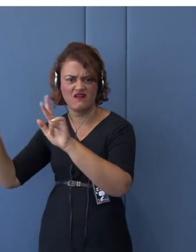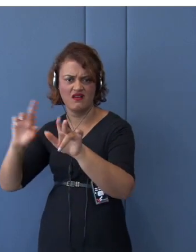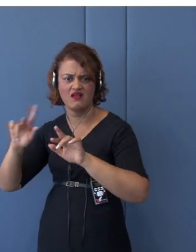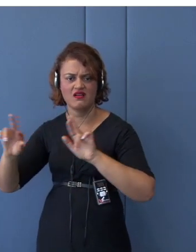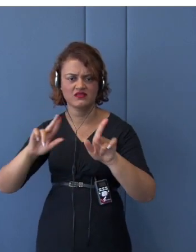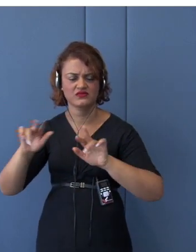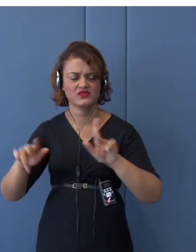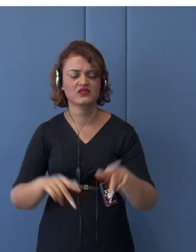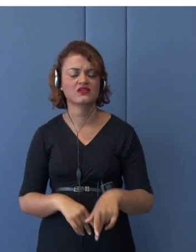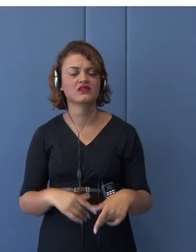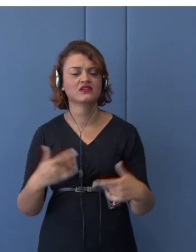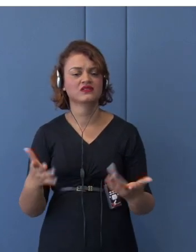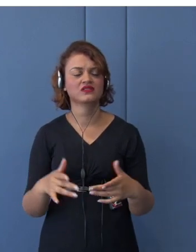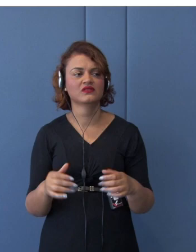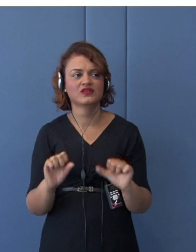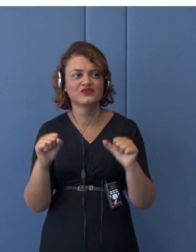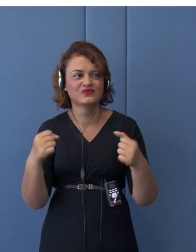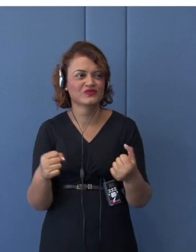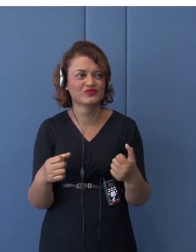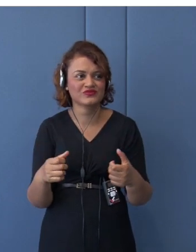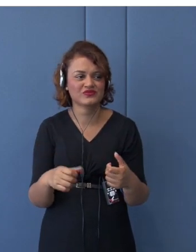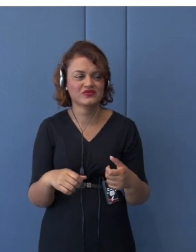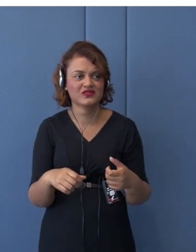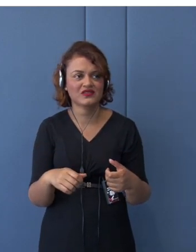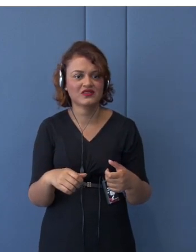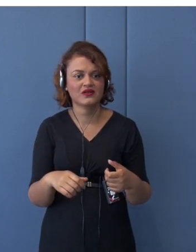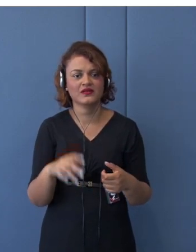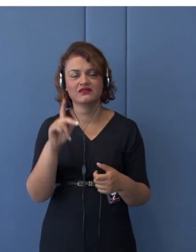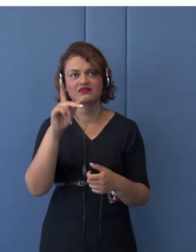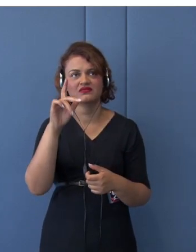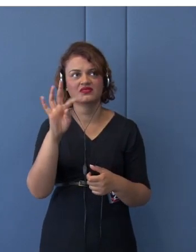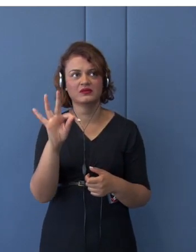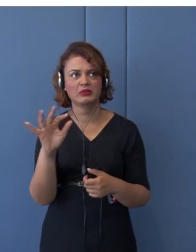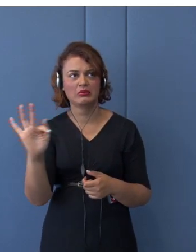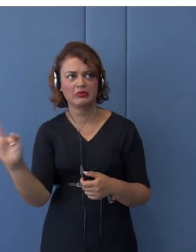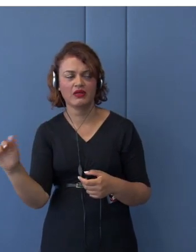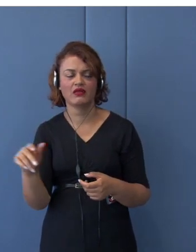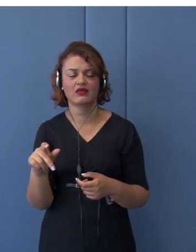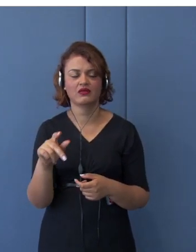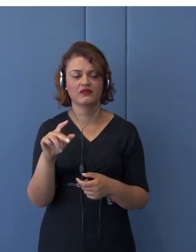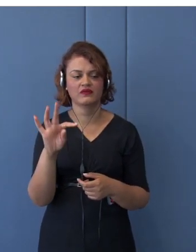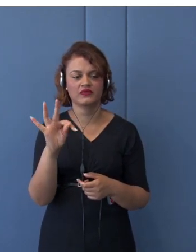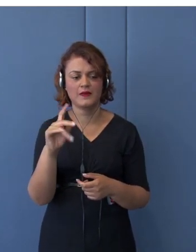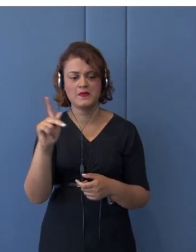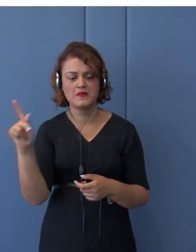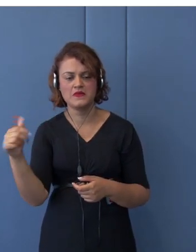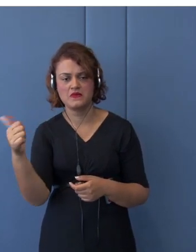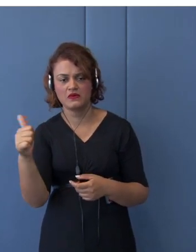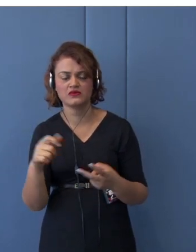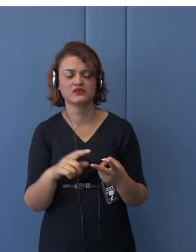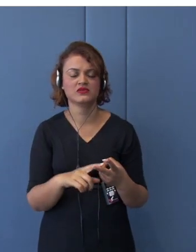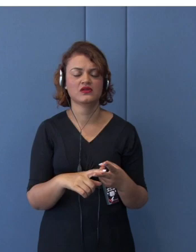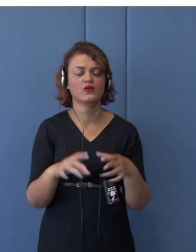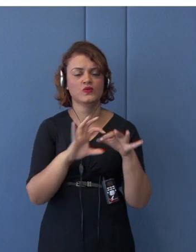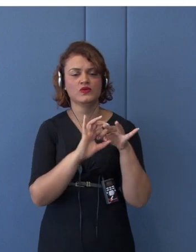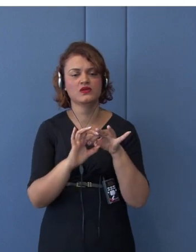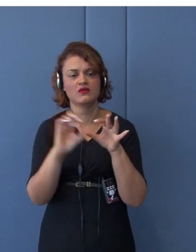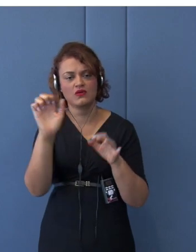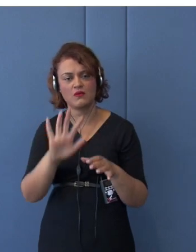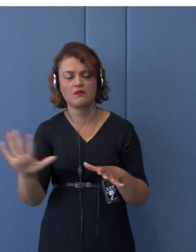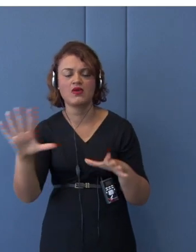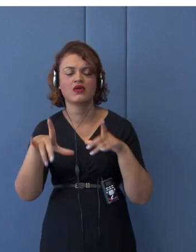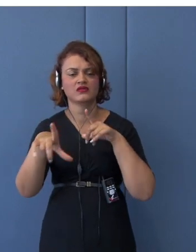FTAs, namely TPP, Japan-EU, and RCEP. And we have been discussing the rules. Of course,